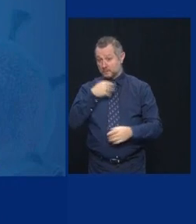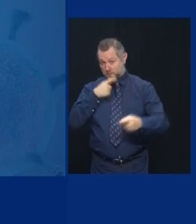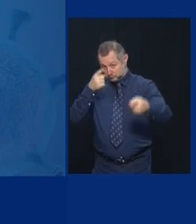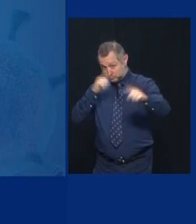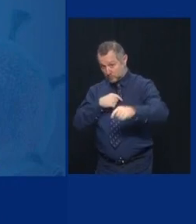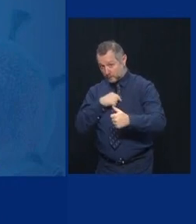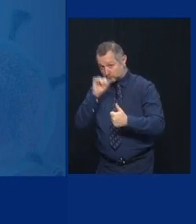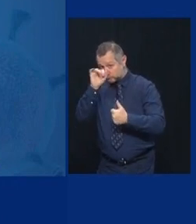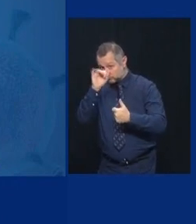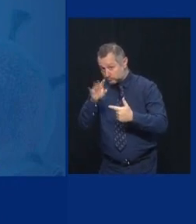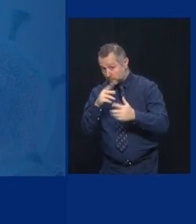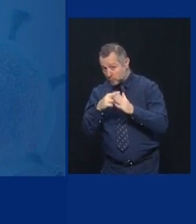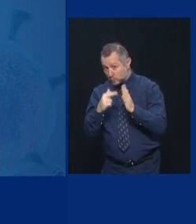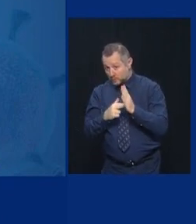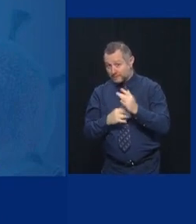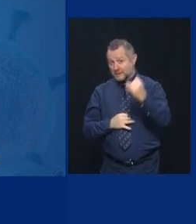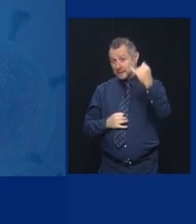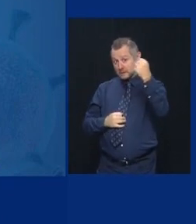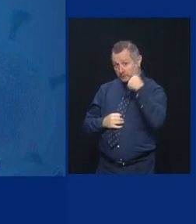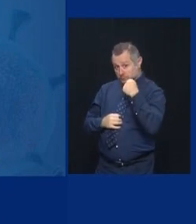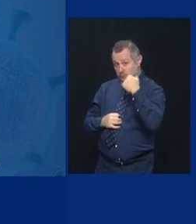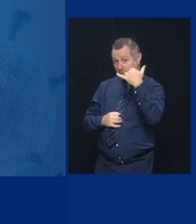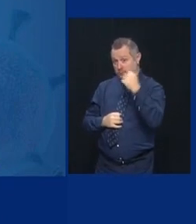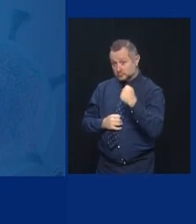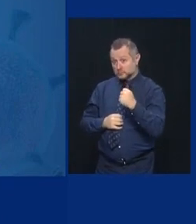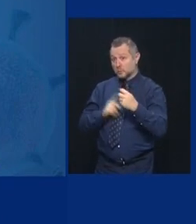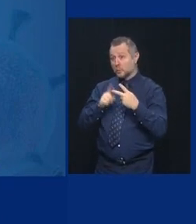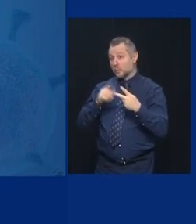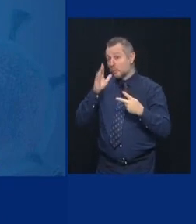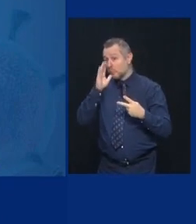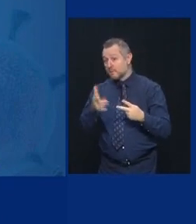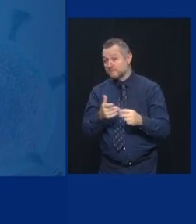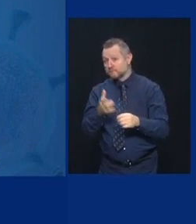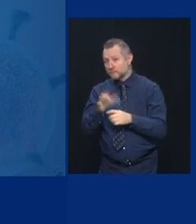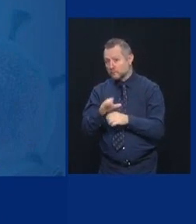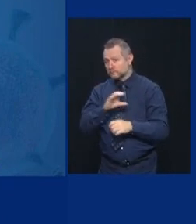by the rules, and advocate compliance.